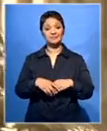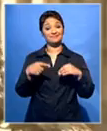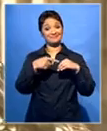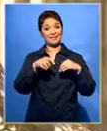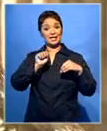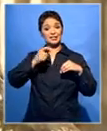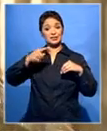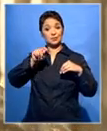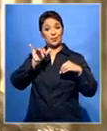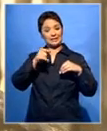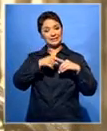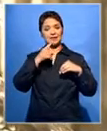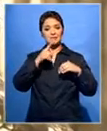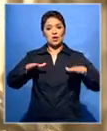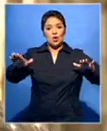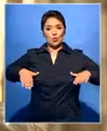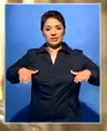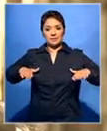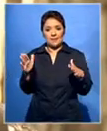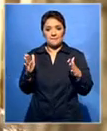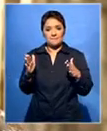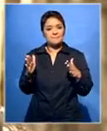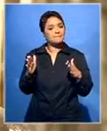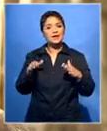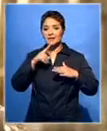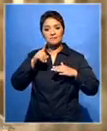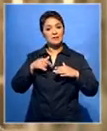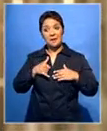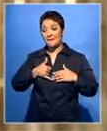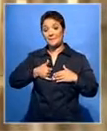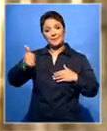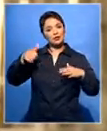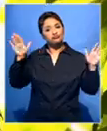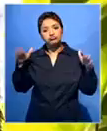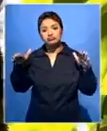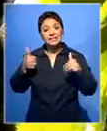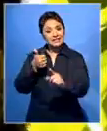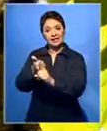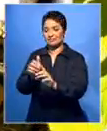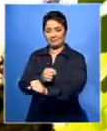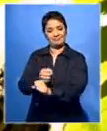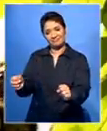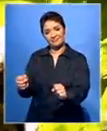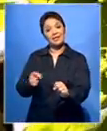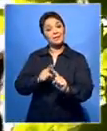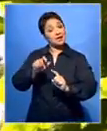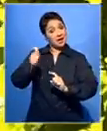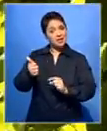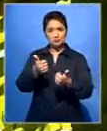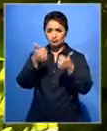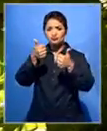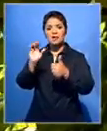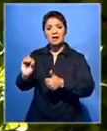Spotty's severe injuries clipped his wings. He can't be released back into the wild. But there are other success